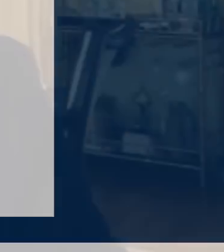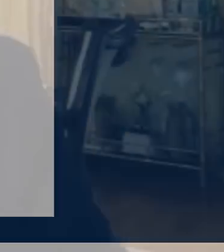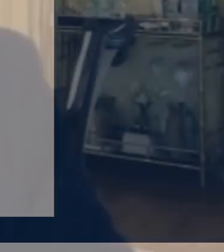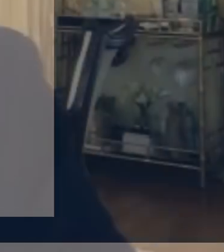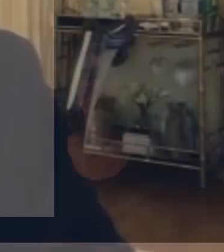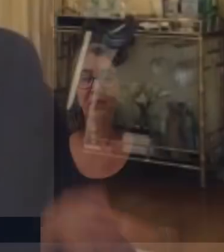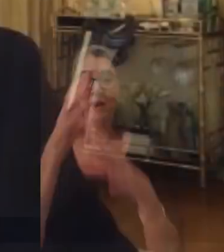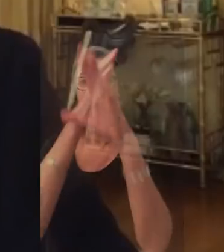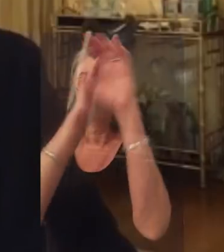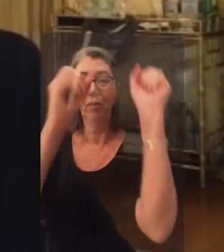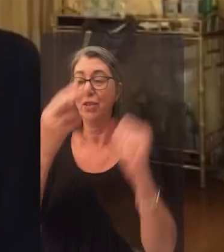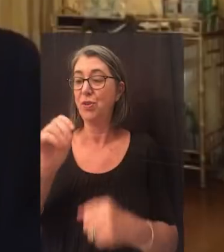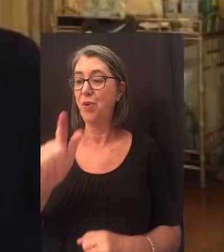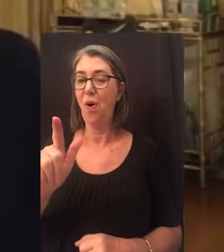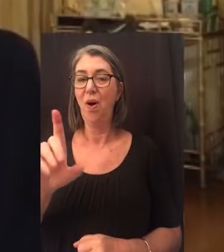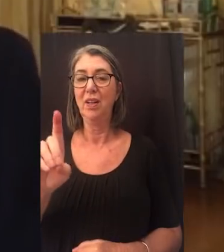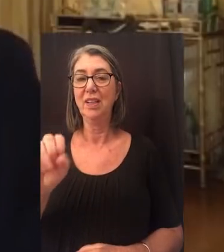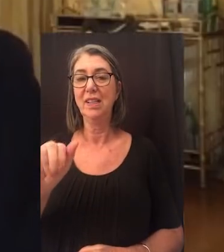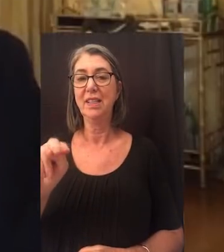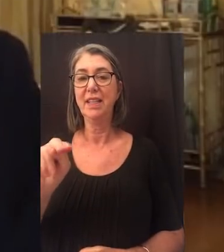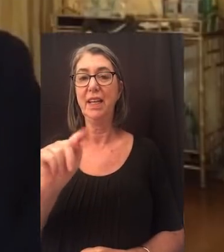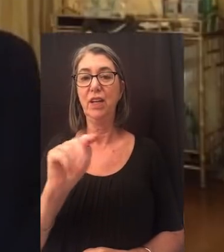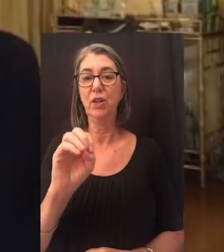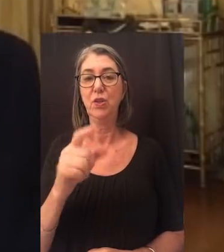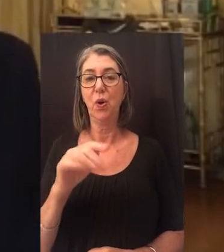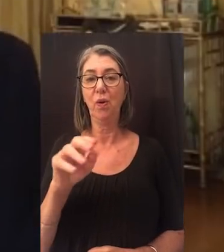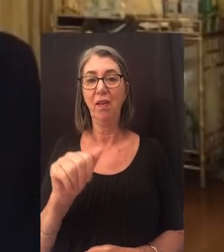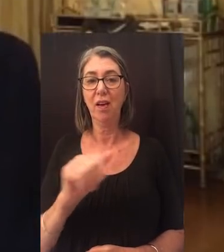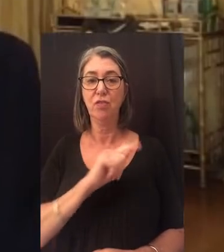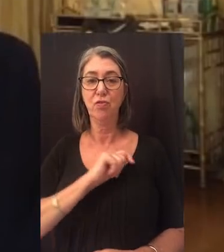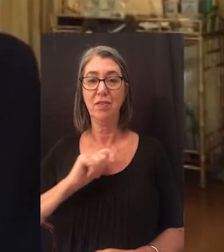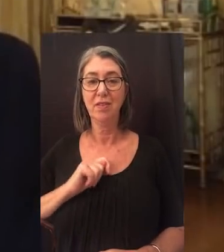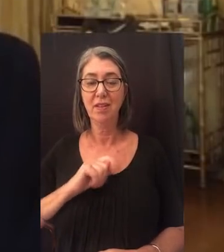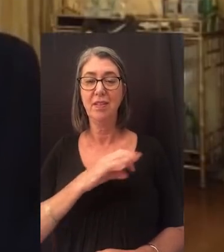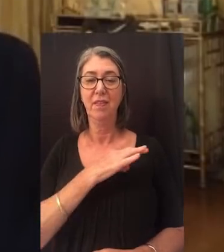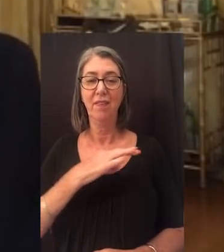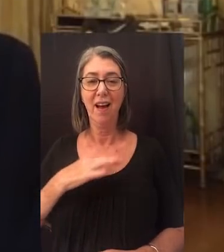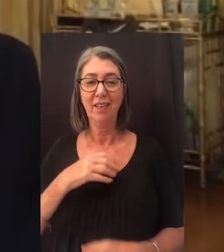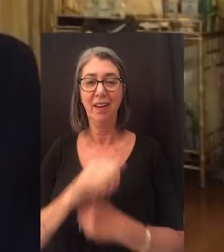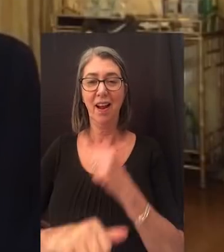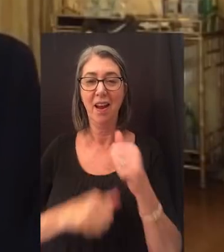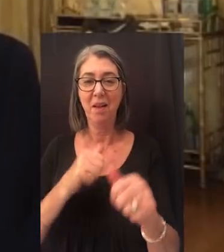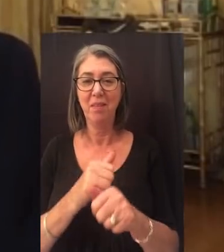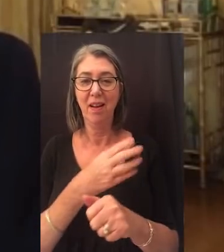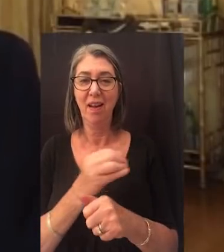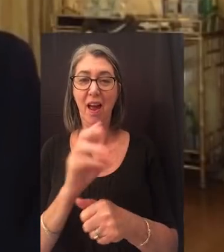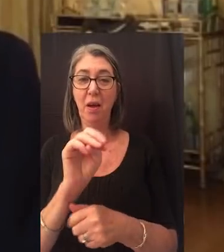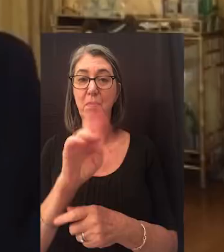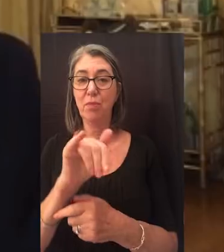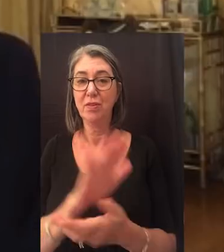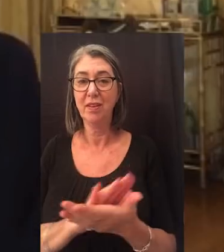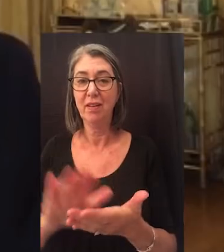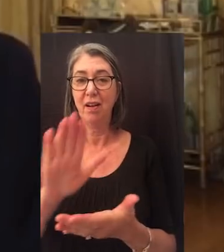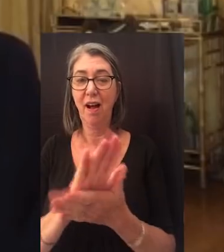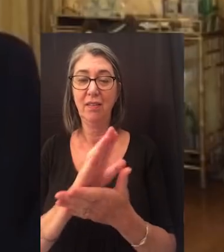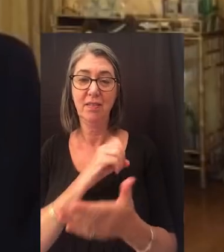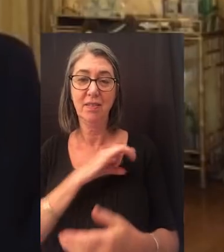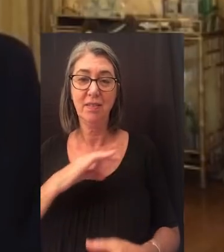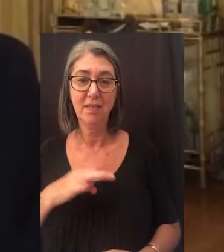President Hall, Dean Toglia, trustees, faculty, alumni, and Mercy College staff,